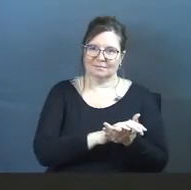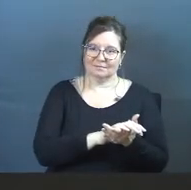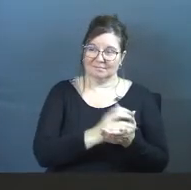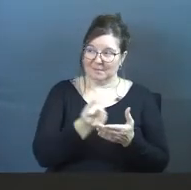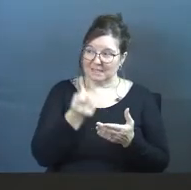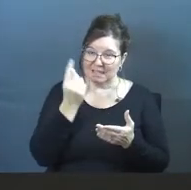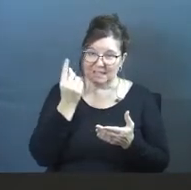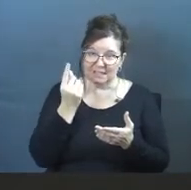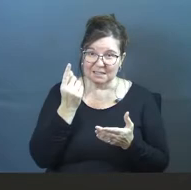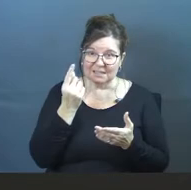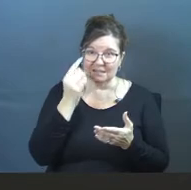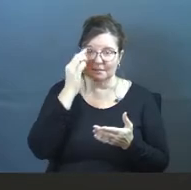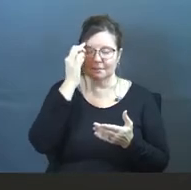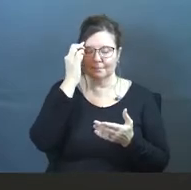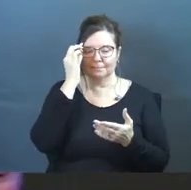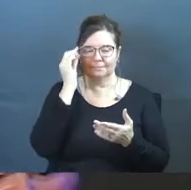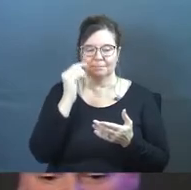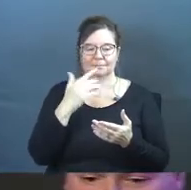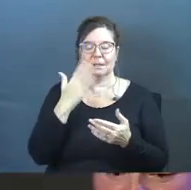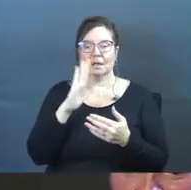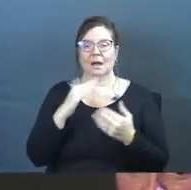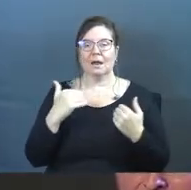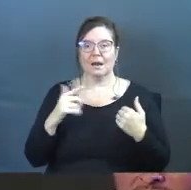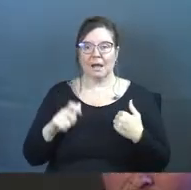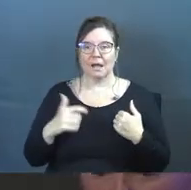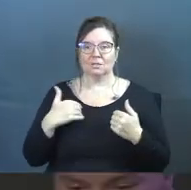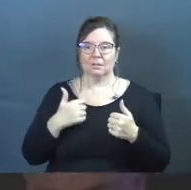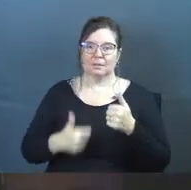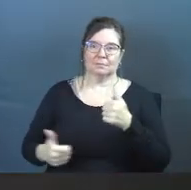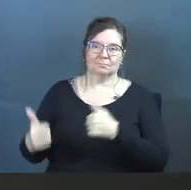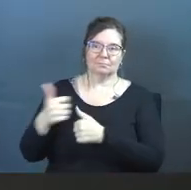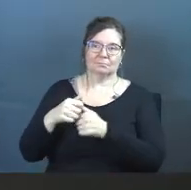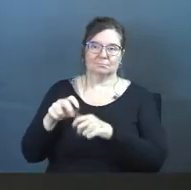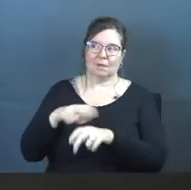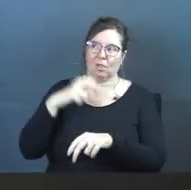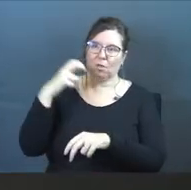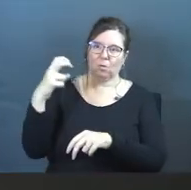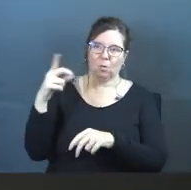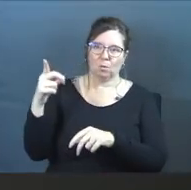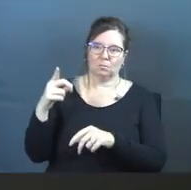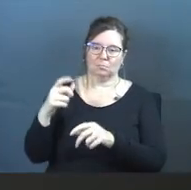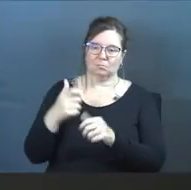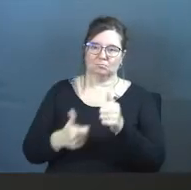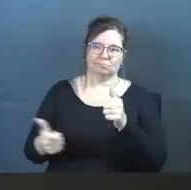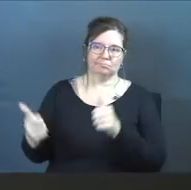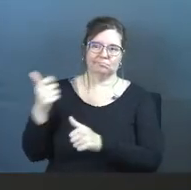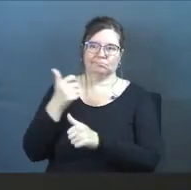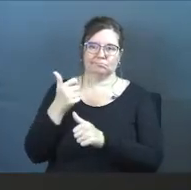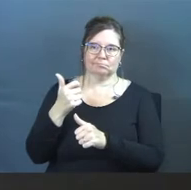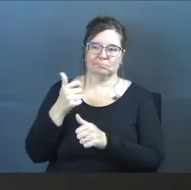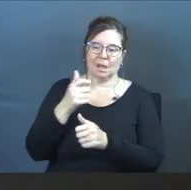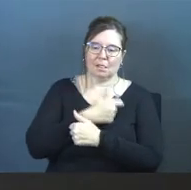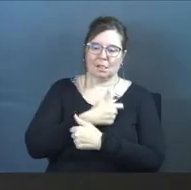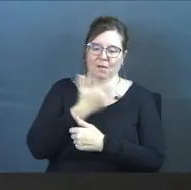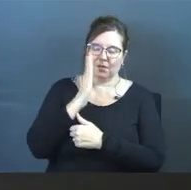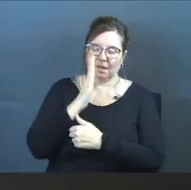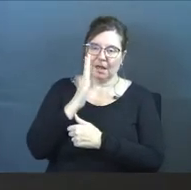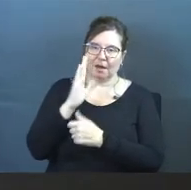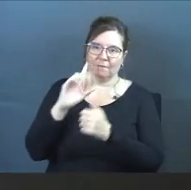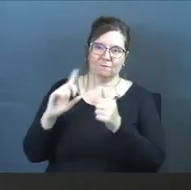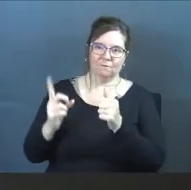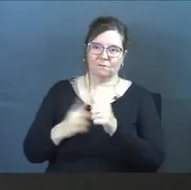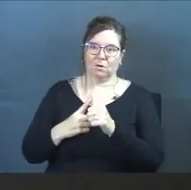Does that make sense? See, God has to be on the throne. Loving God over everything, and anyone else